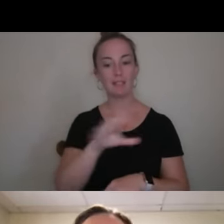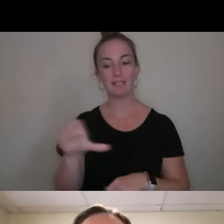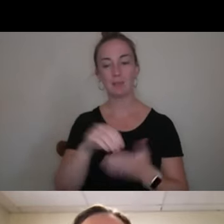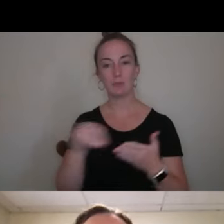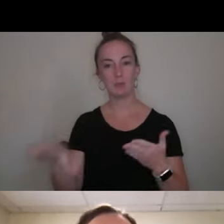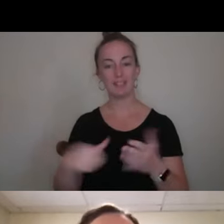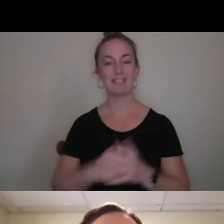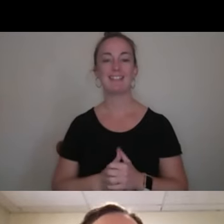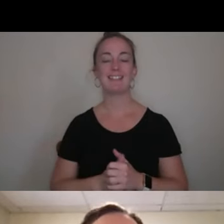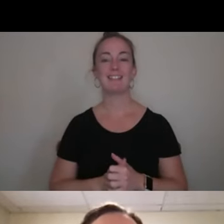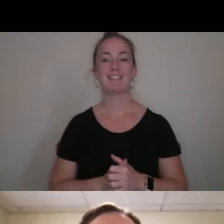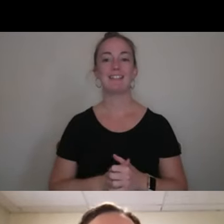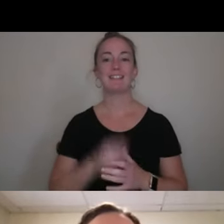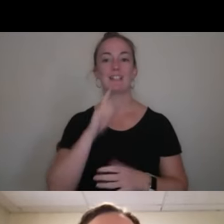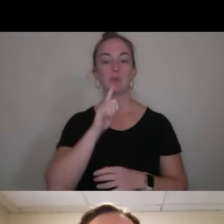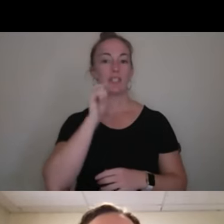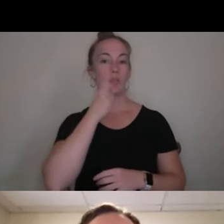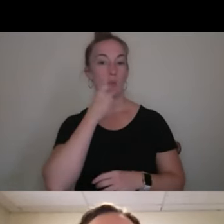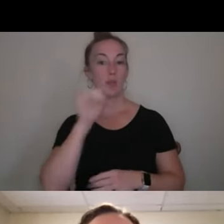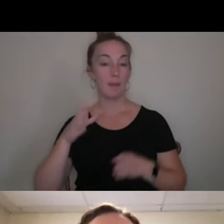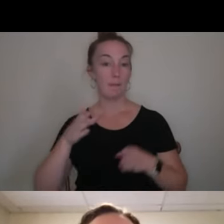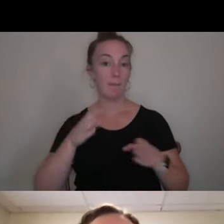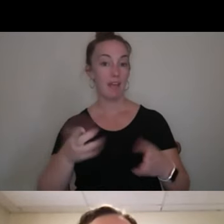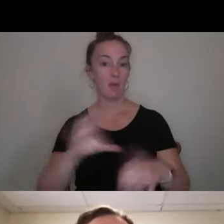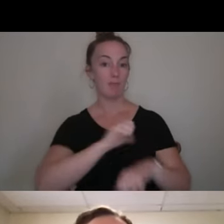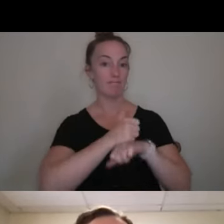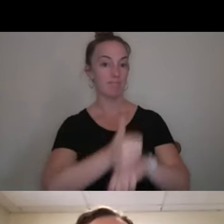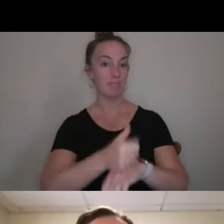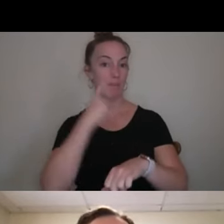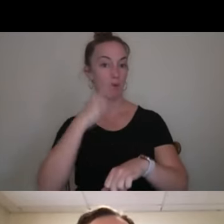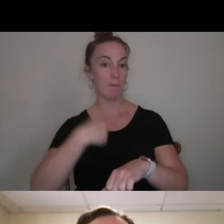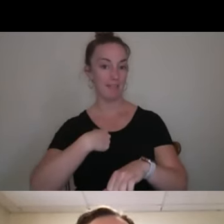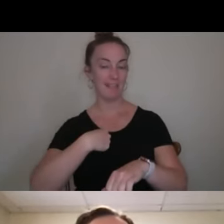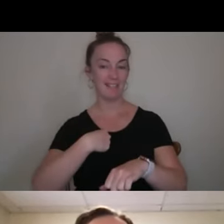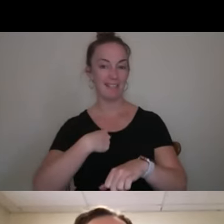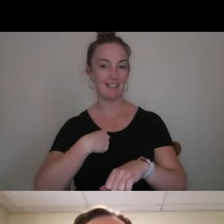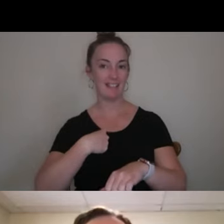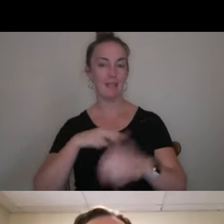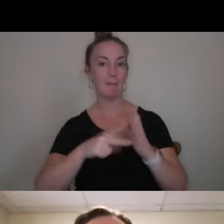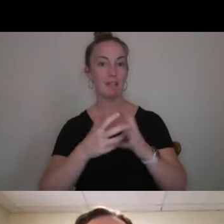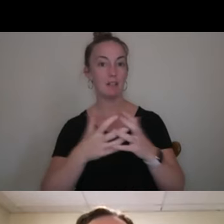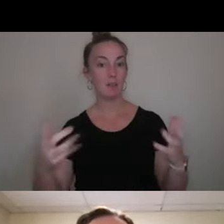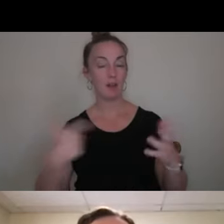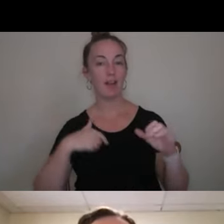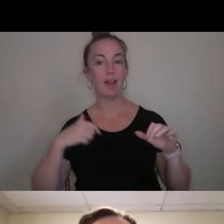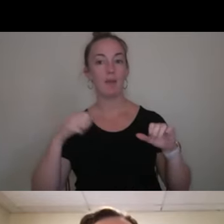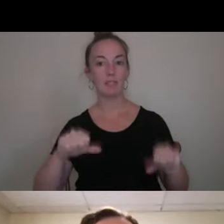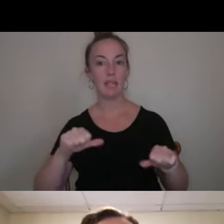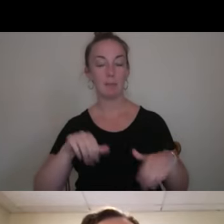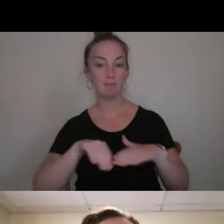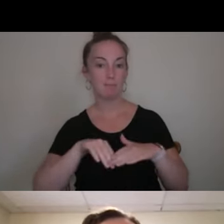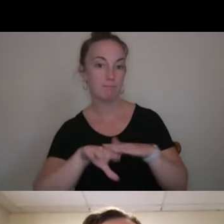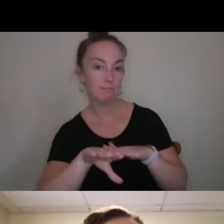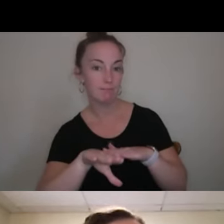it's really cool that that path had been paved and opened up for me and it really meant a lot because I was able to get my foot in the door